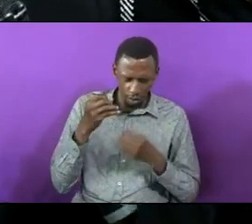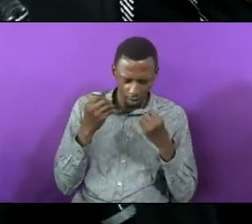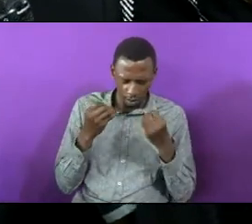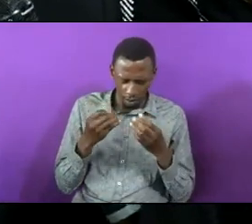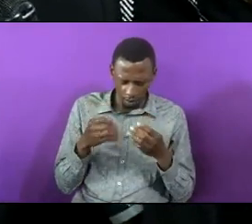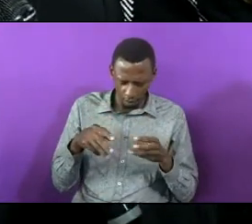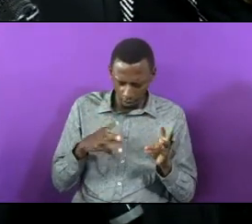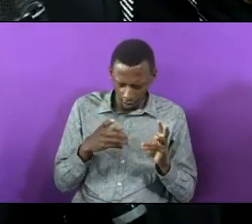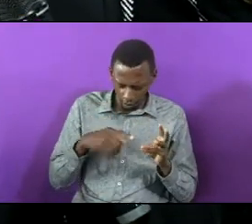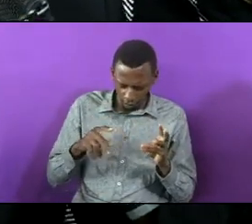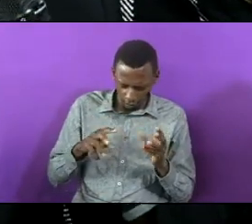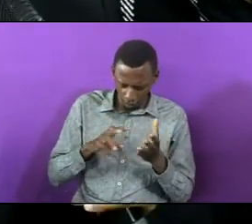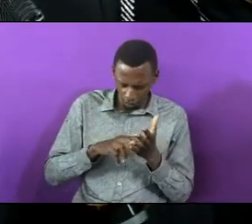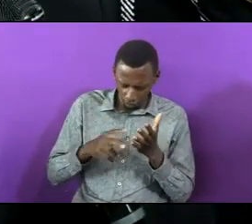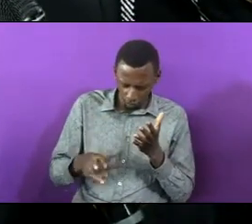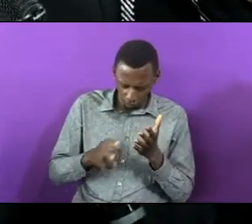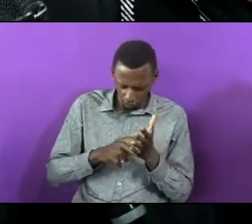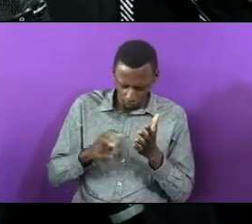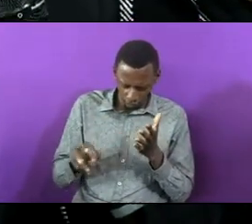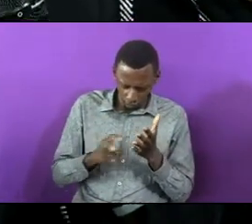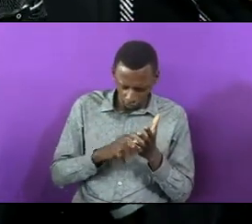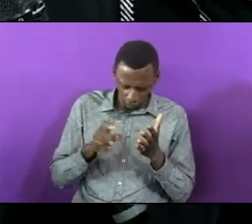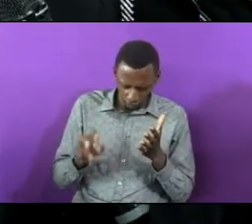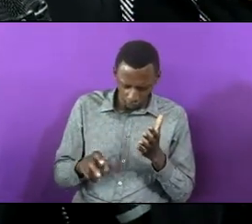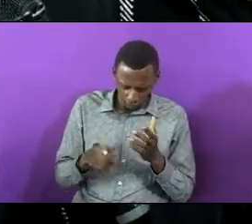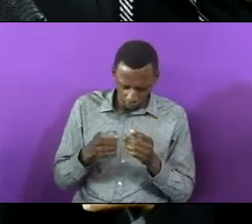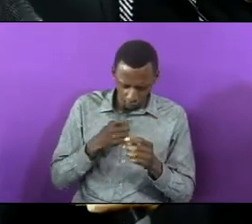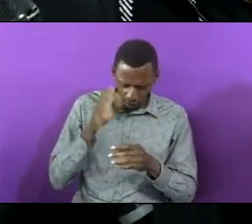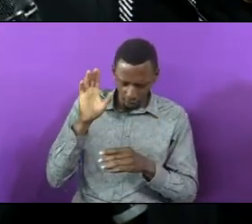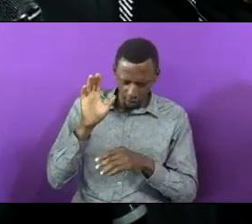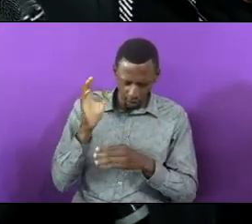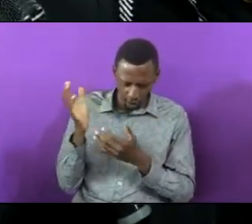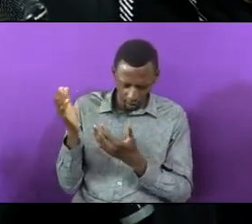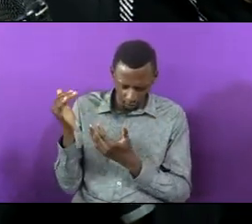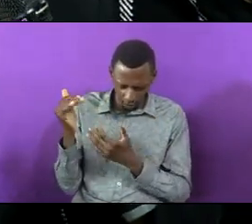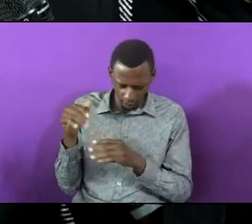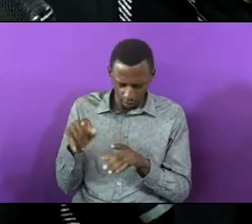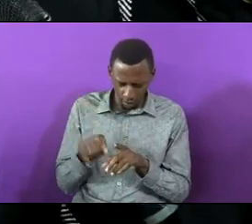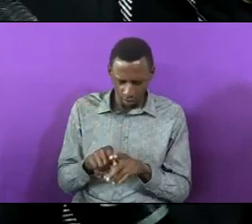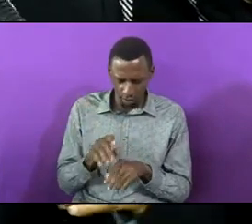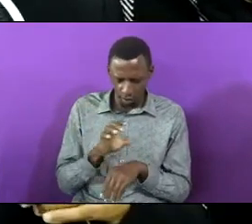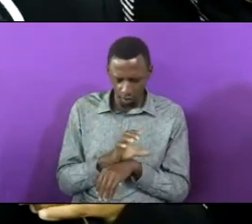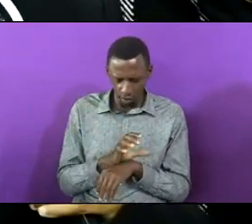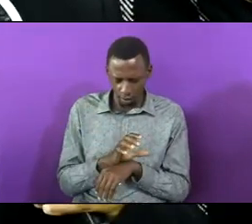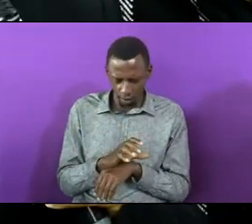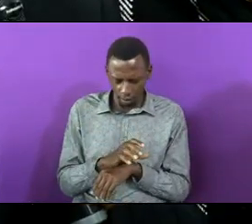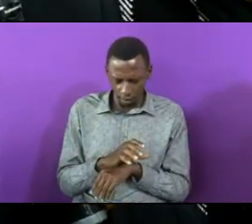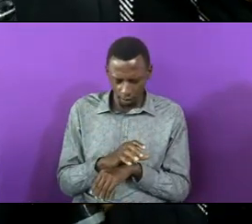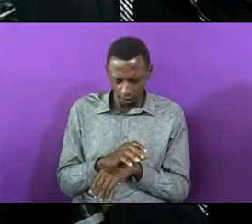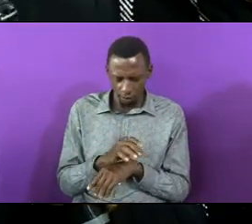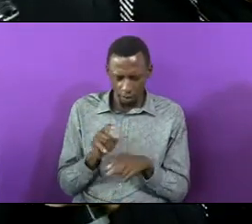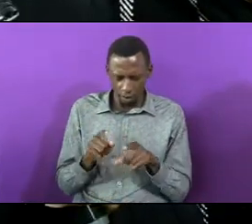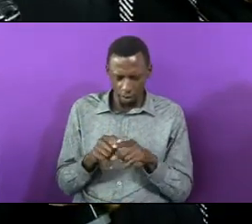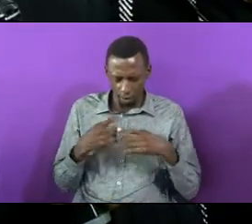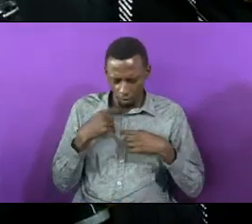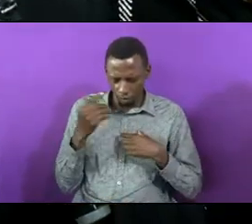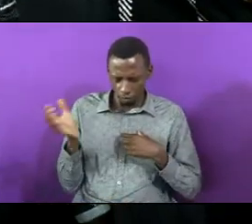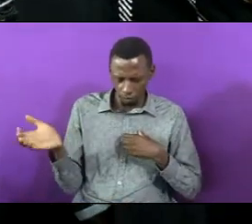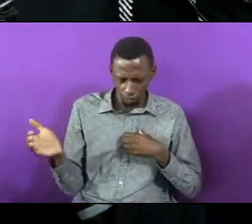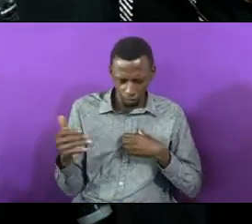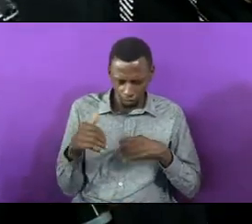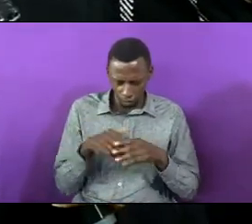of your expectation as a church according to the numbers that you gathered in this congregation